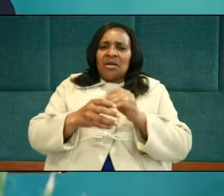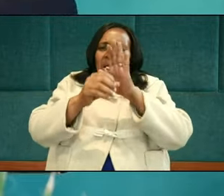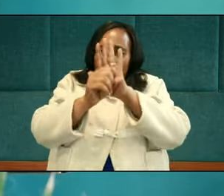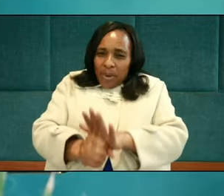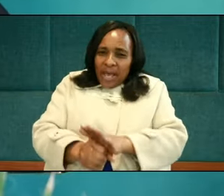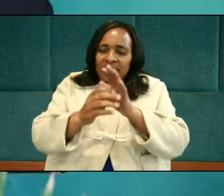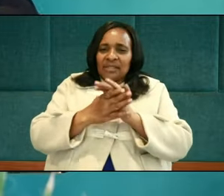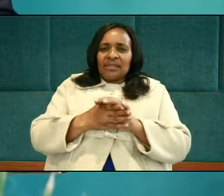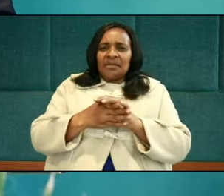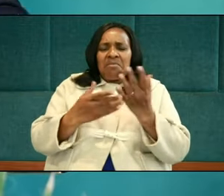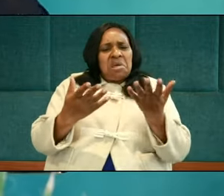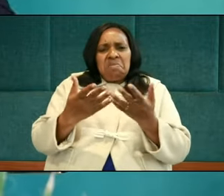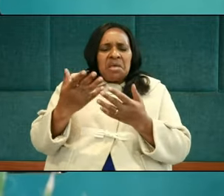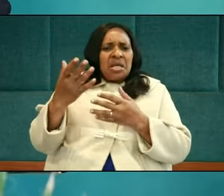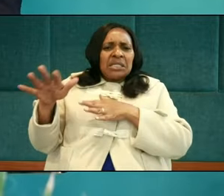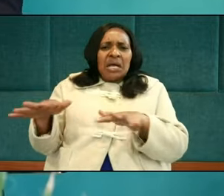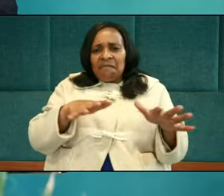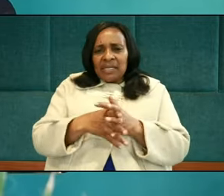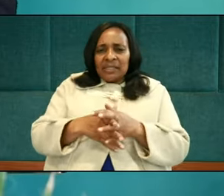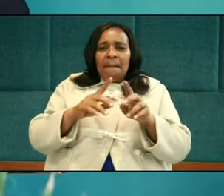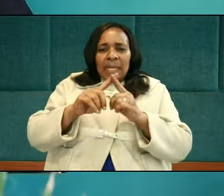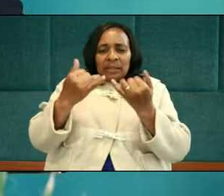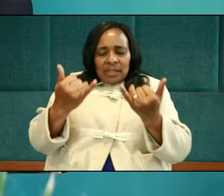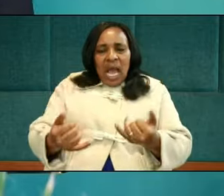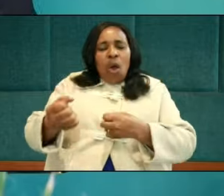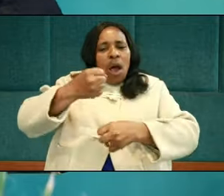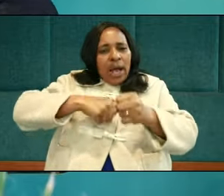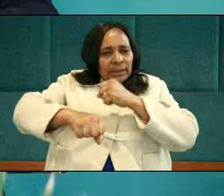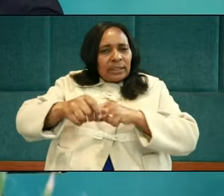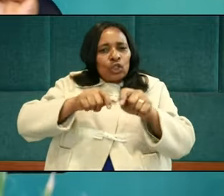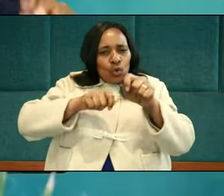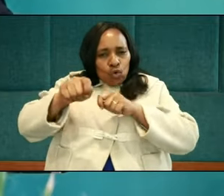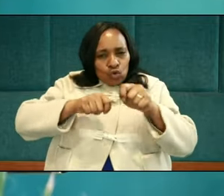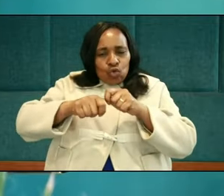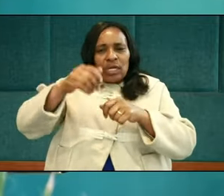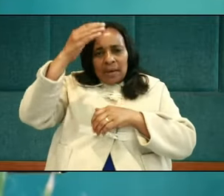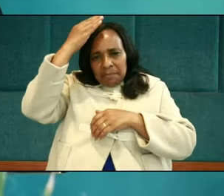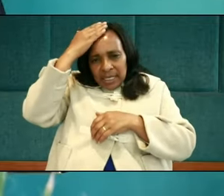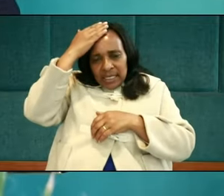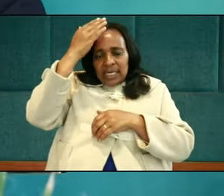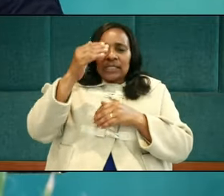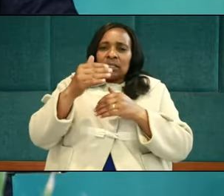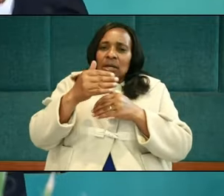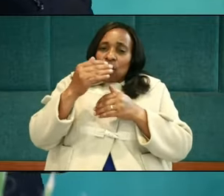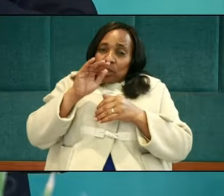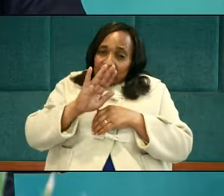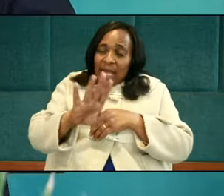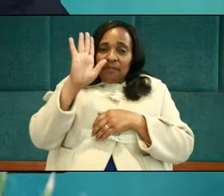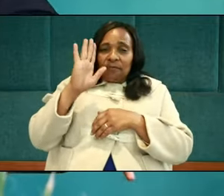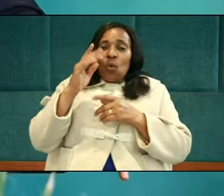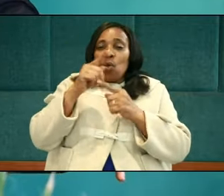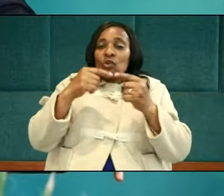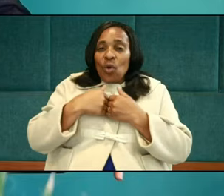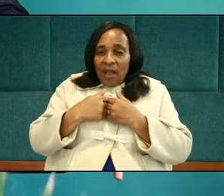disenfranchised, humiliated, but exercise meekness by restraining yourself when you have the upper hand. If